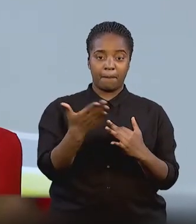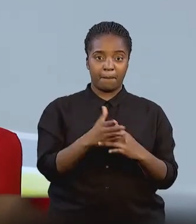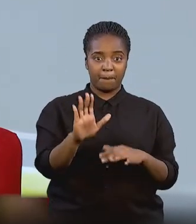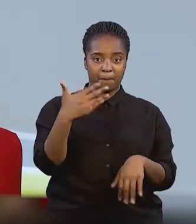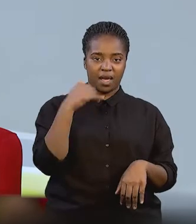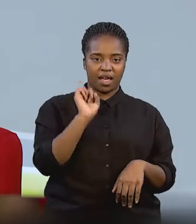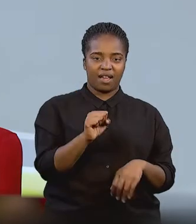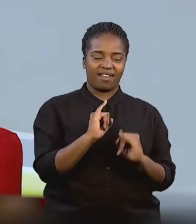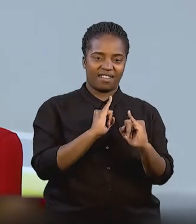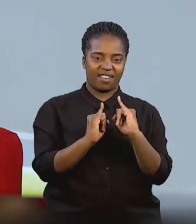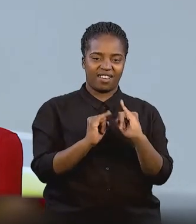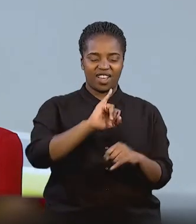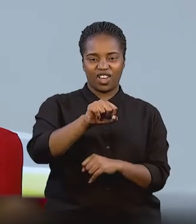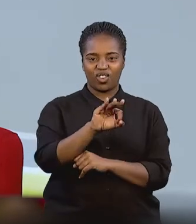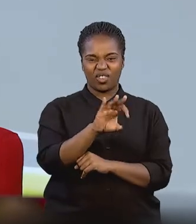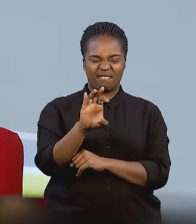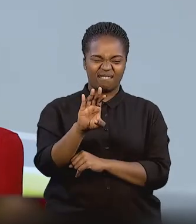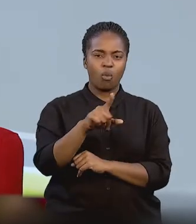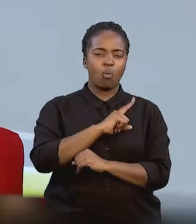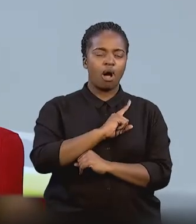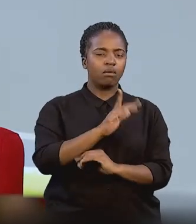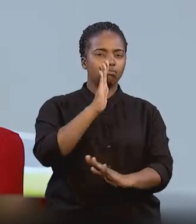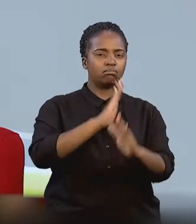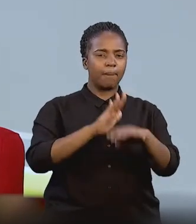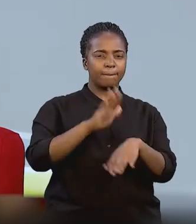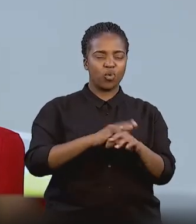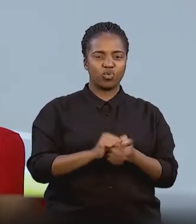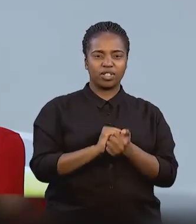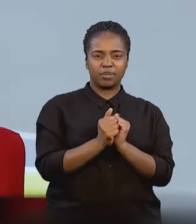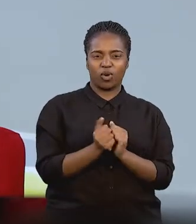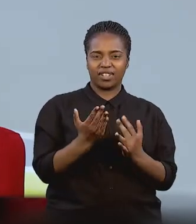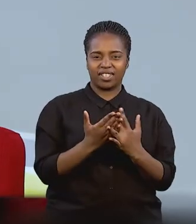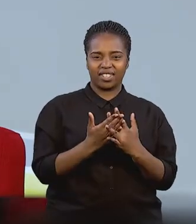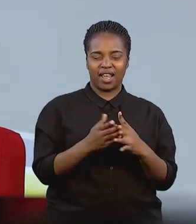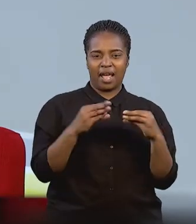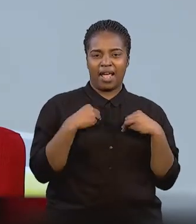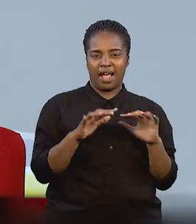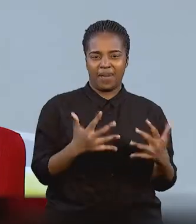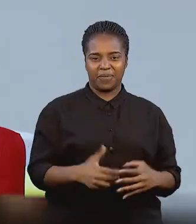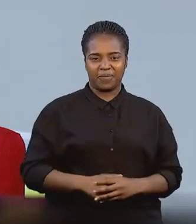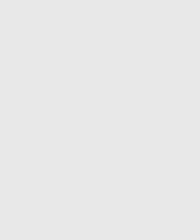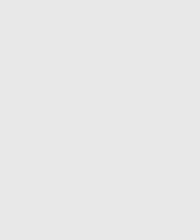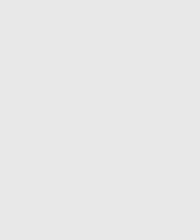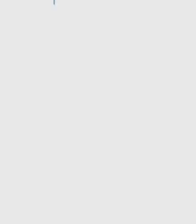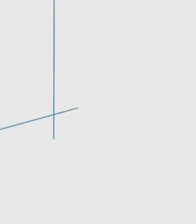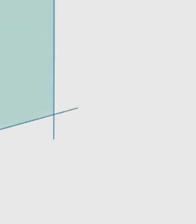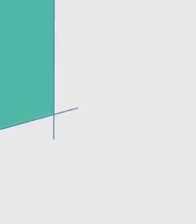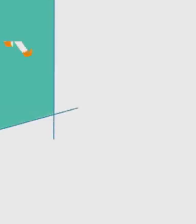khuta papatomu, retobu wali Jeff Yates, ki enahe aturujwetang hori. Adaptive sports isibitajwa.